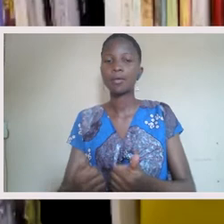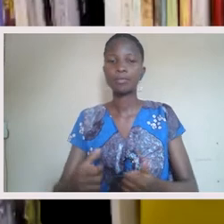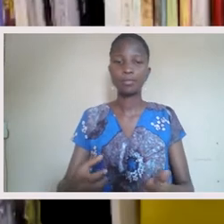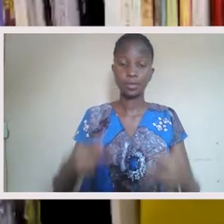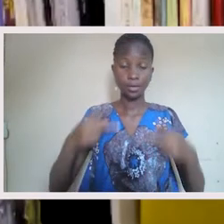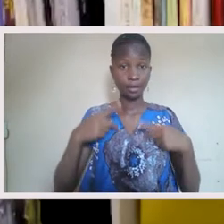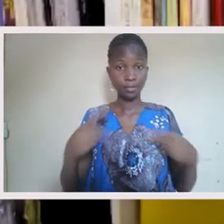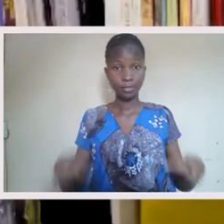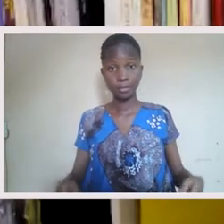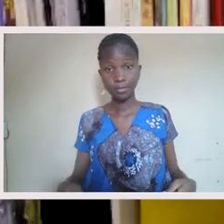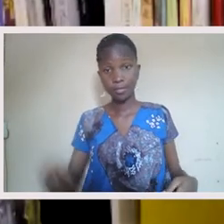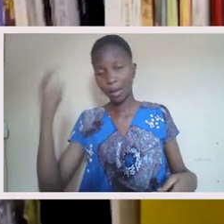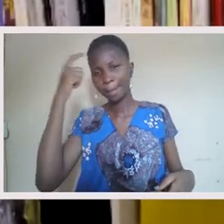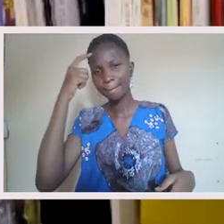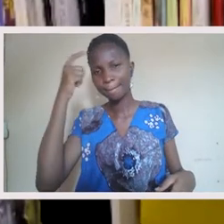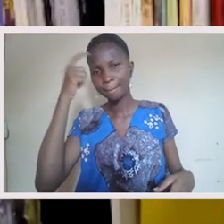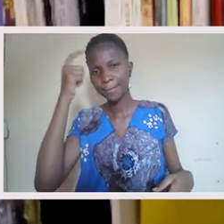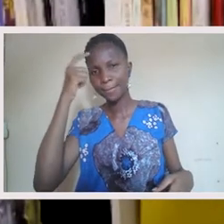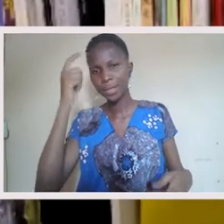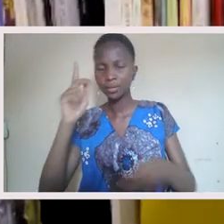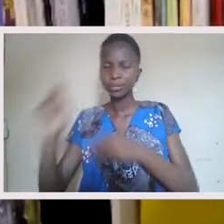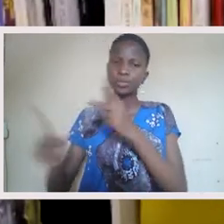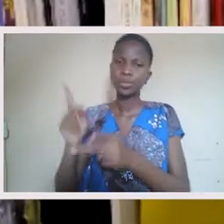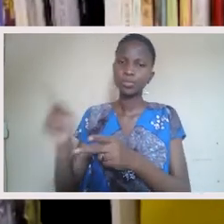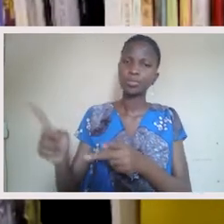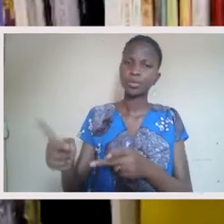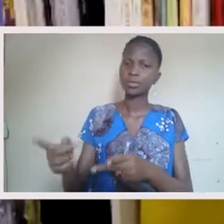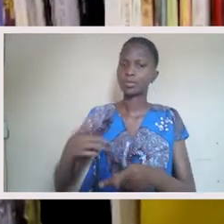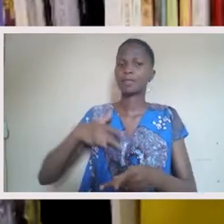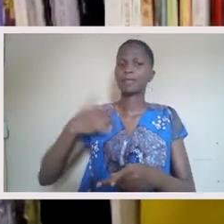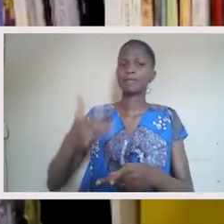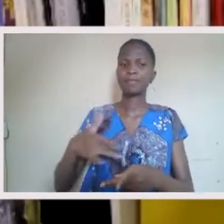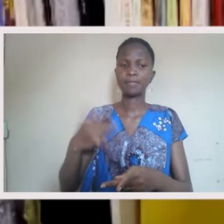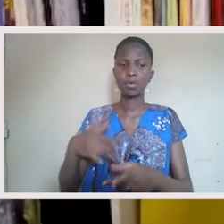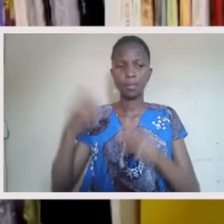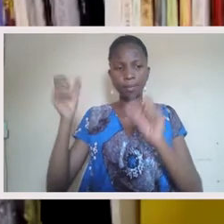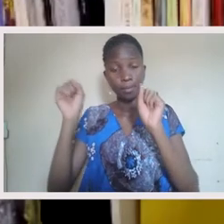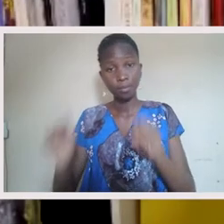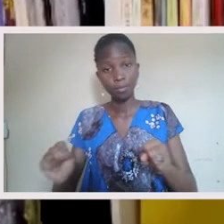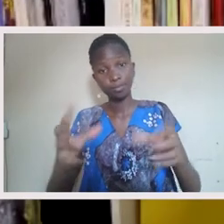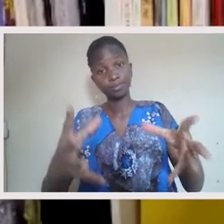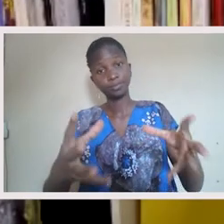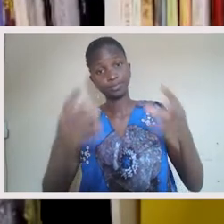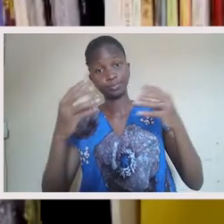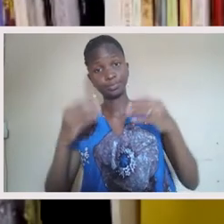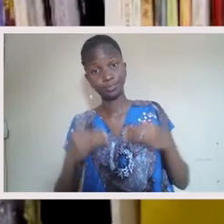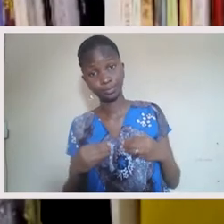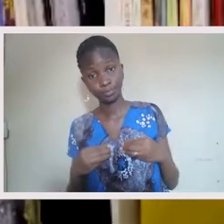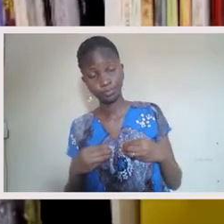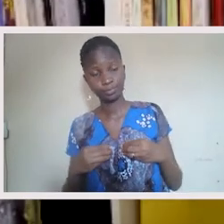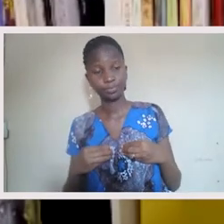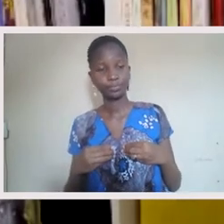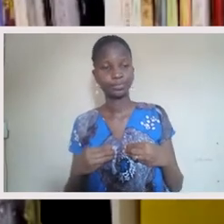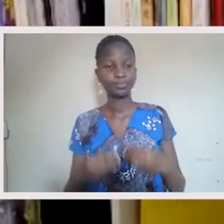emotional, physical, mental, and et cetera, labor the people impacted by the harm have to do in order just